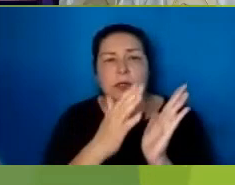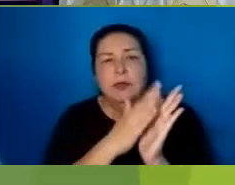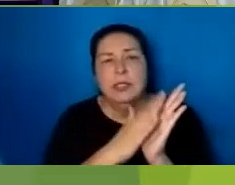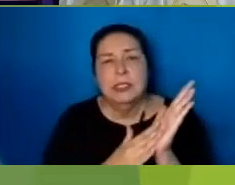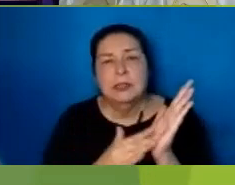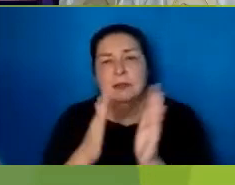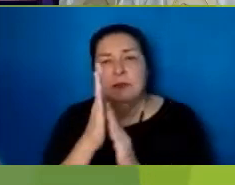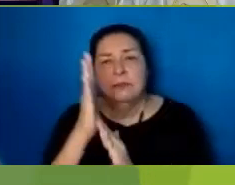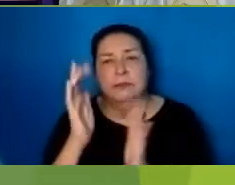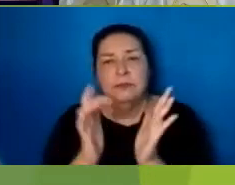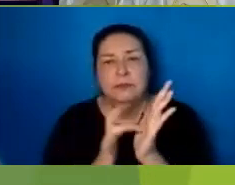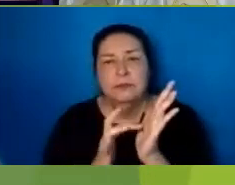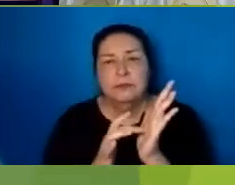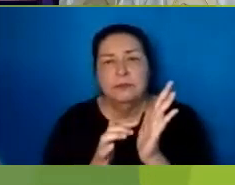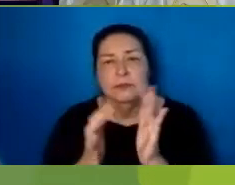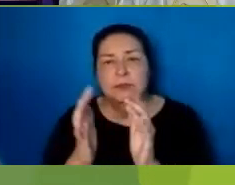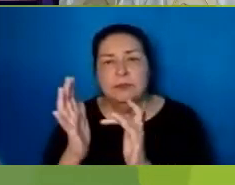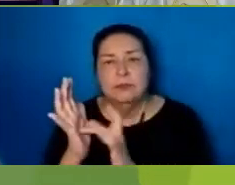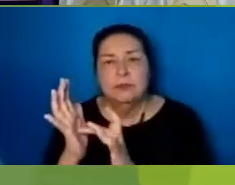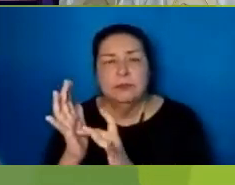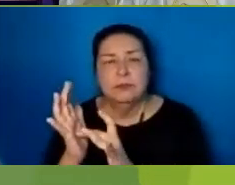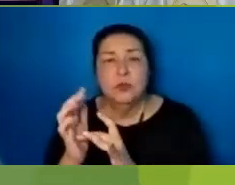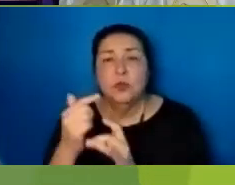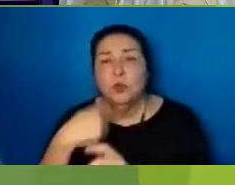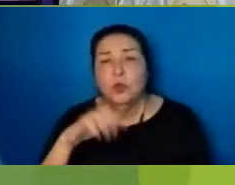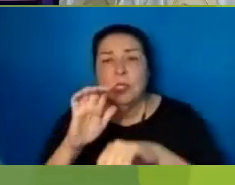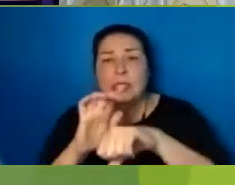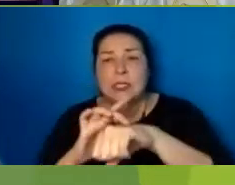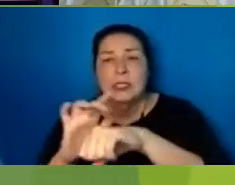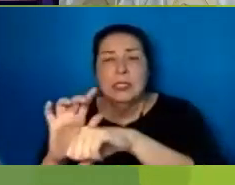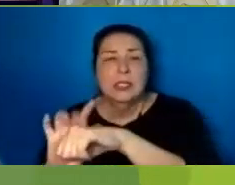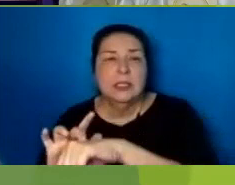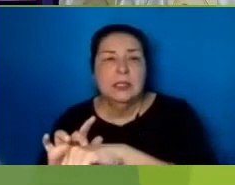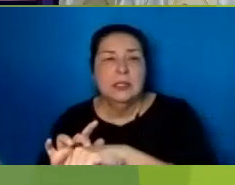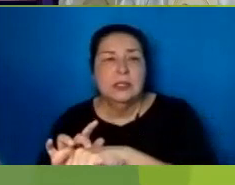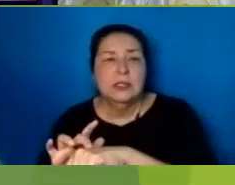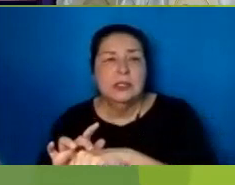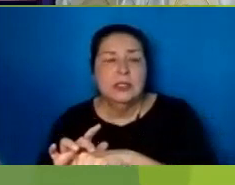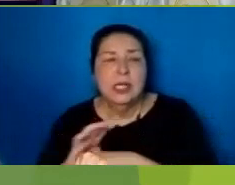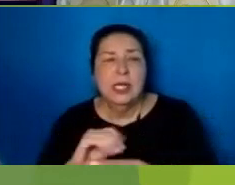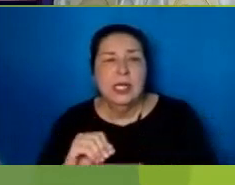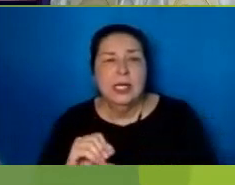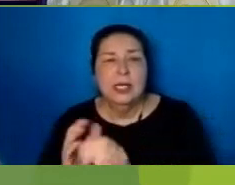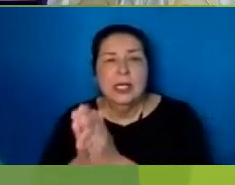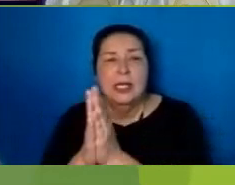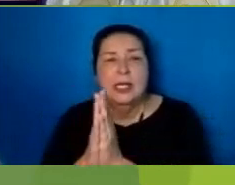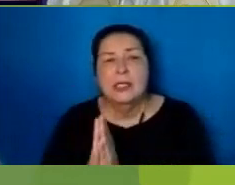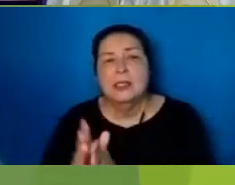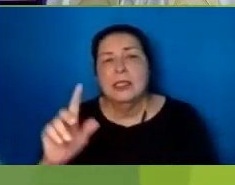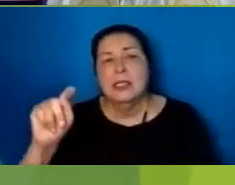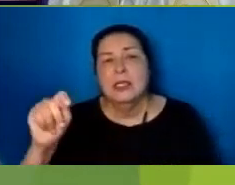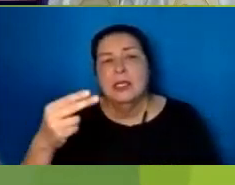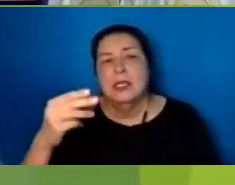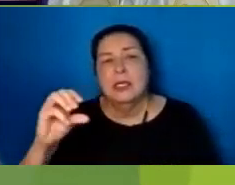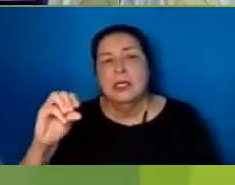chart And beckoned on us From